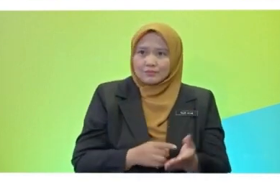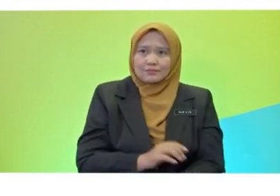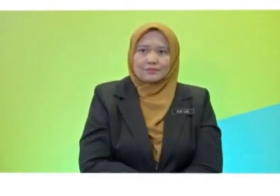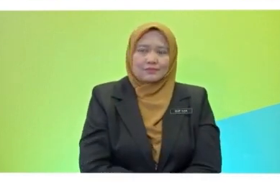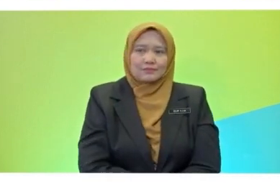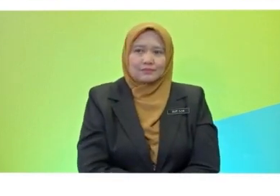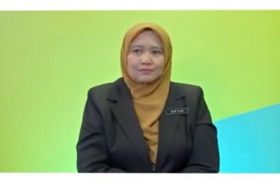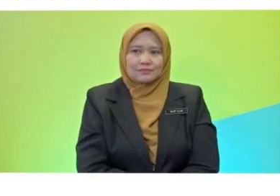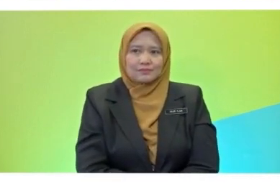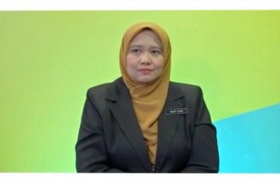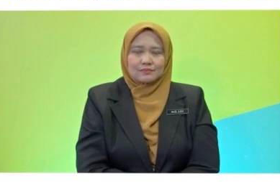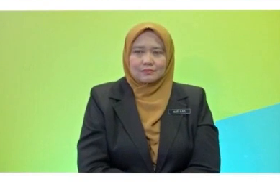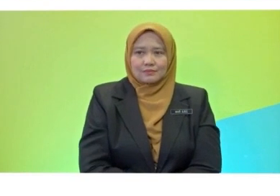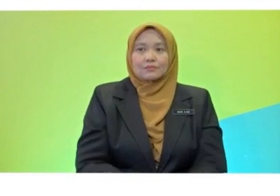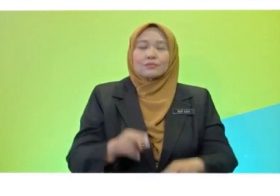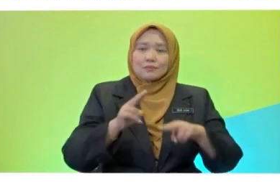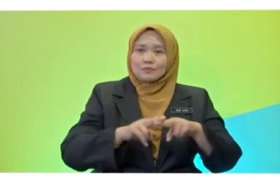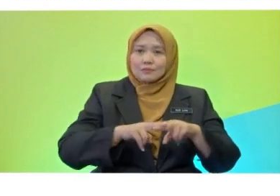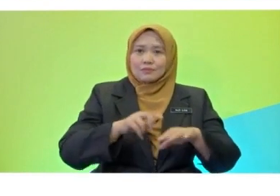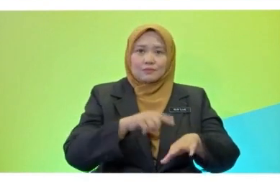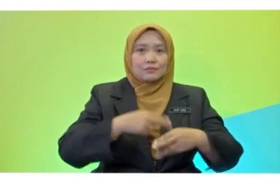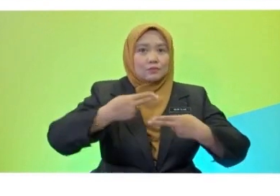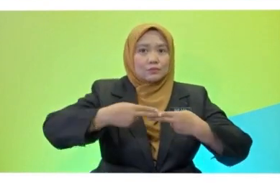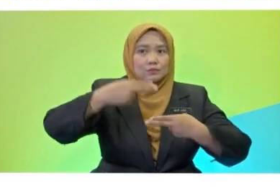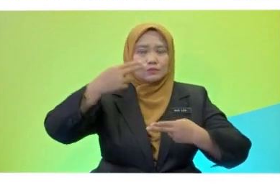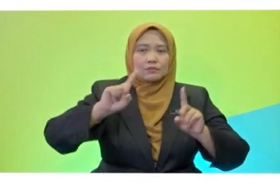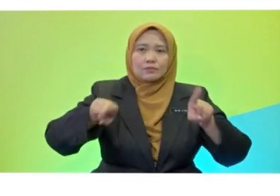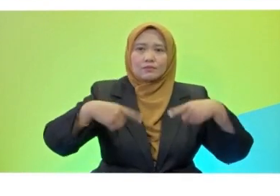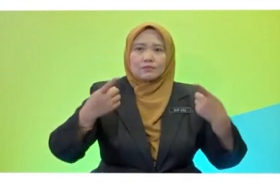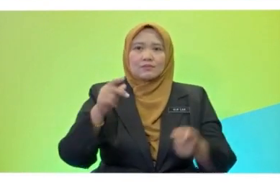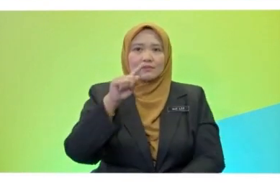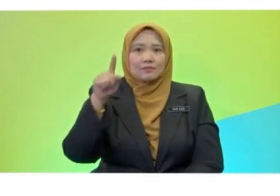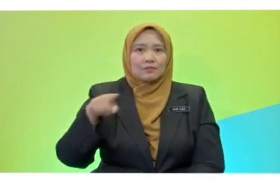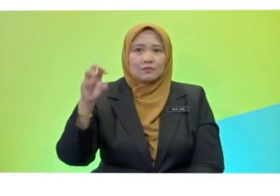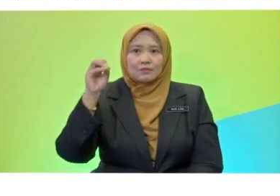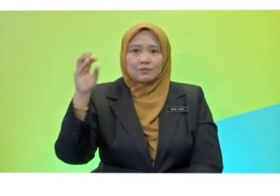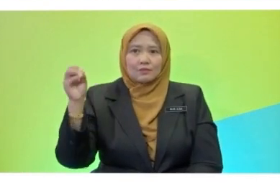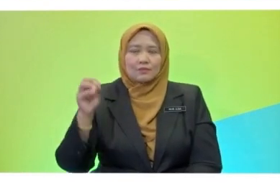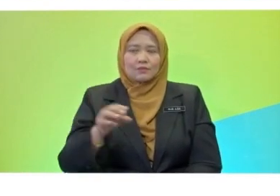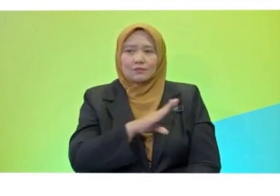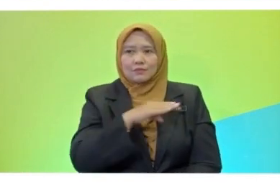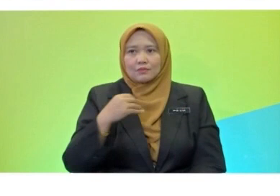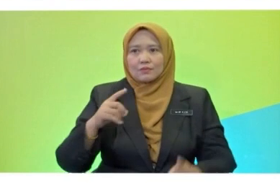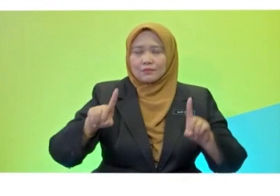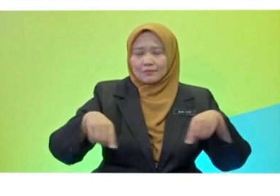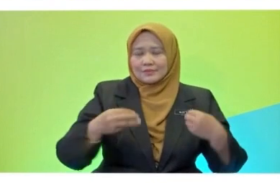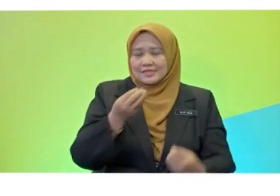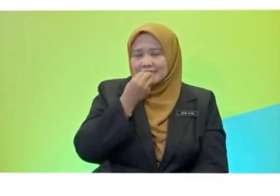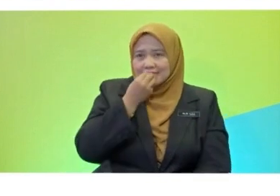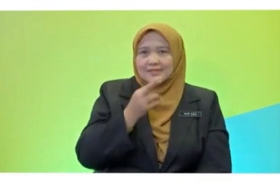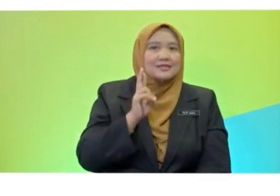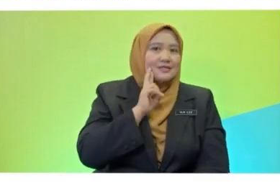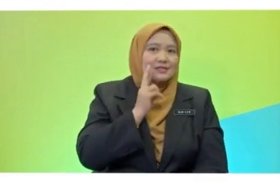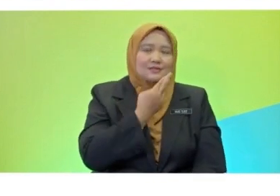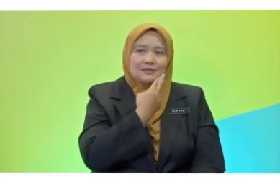I stayed at a hotel, I went to the zoo, I also ate at a restaurant where they served